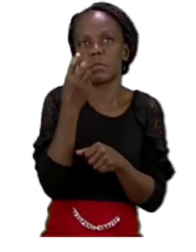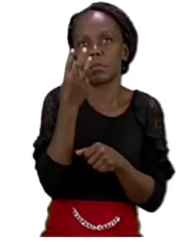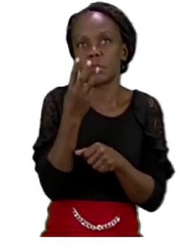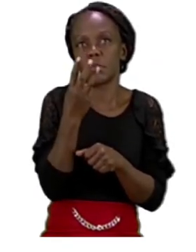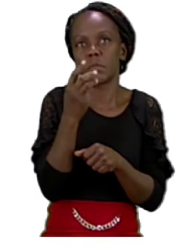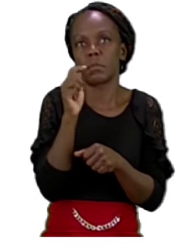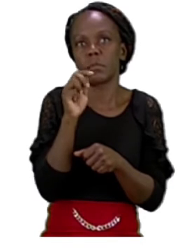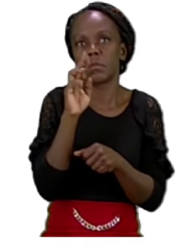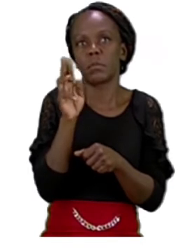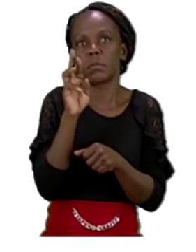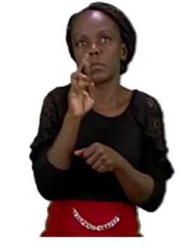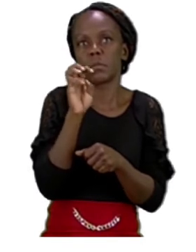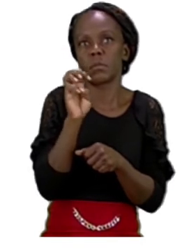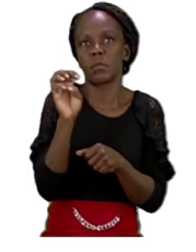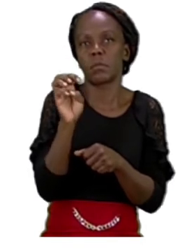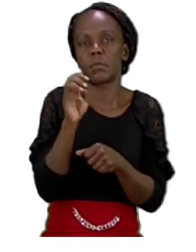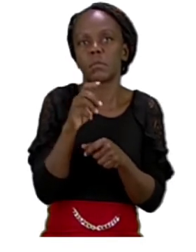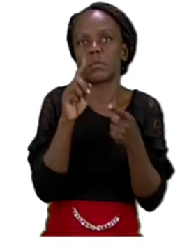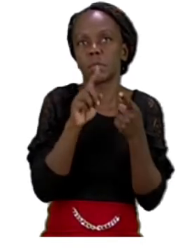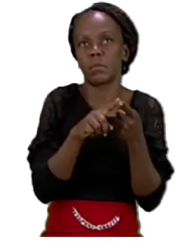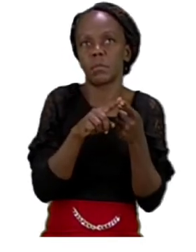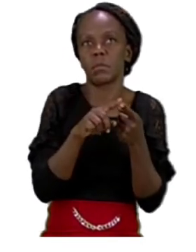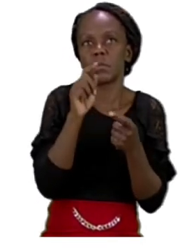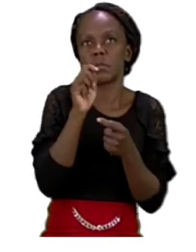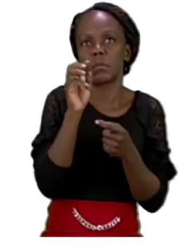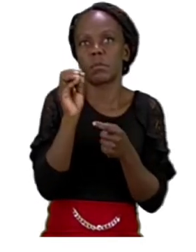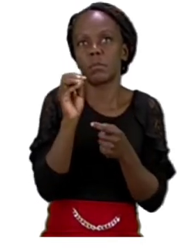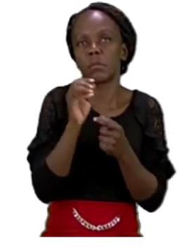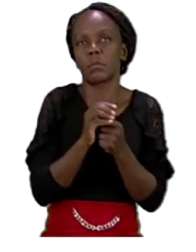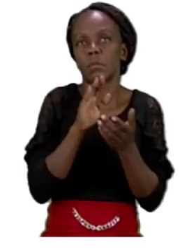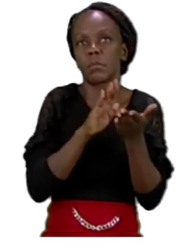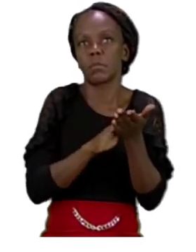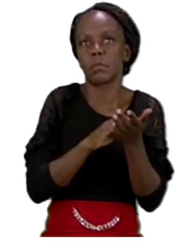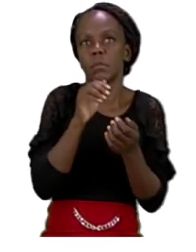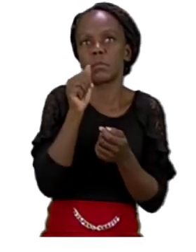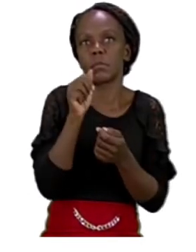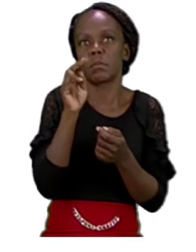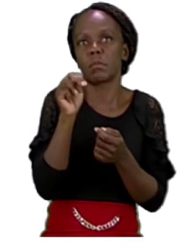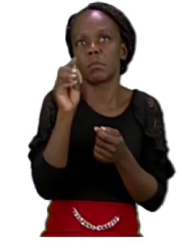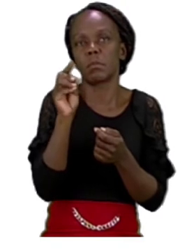two, and my,